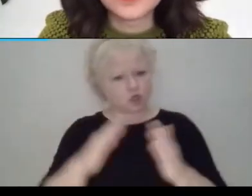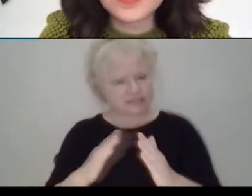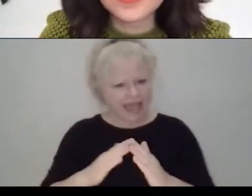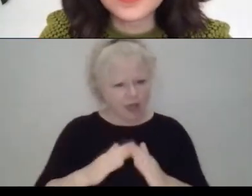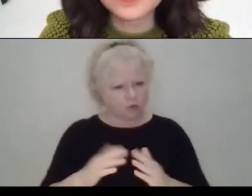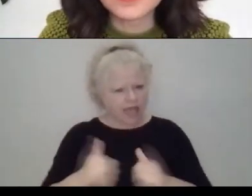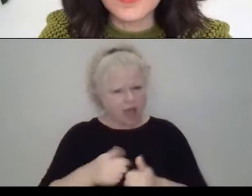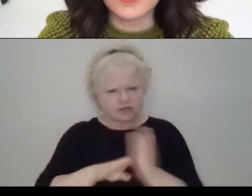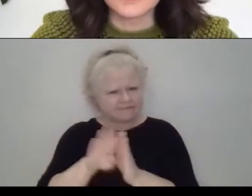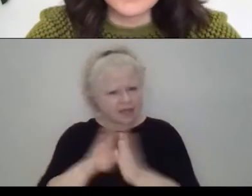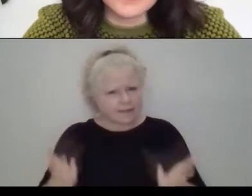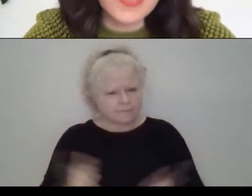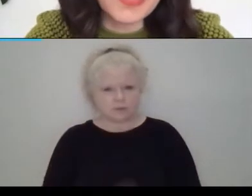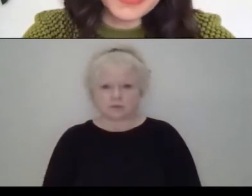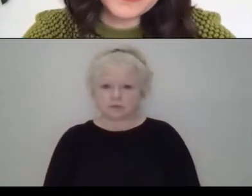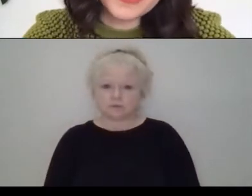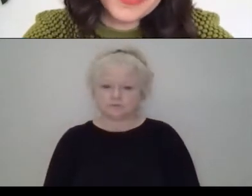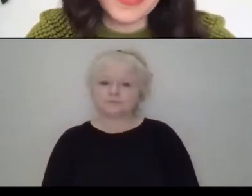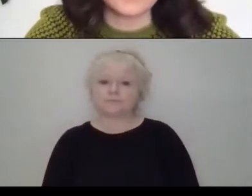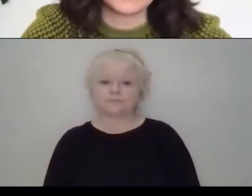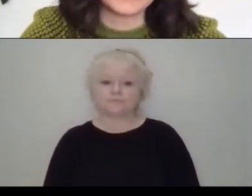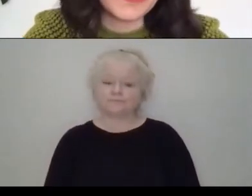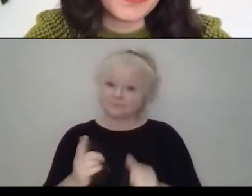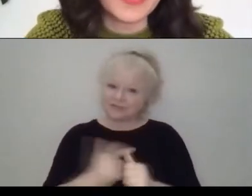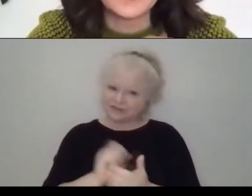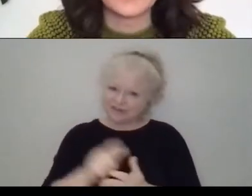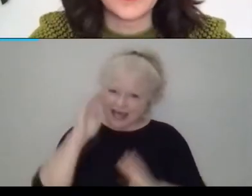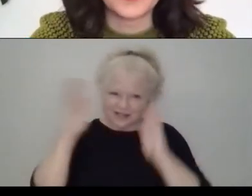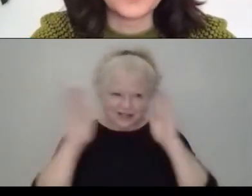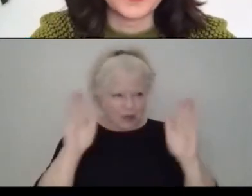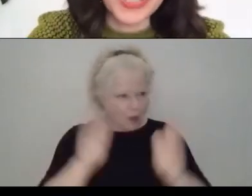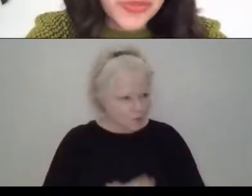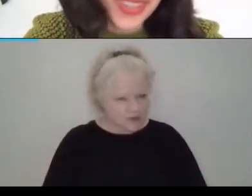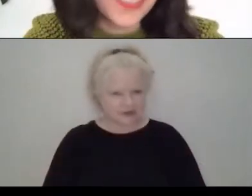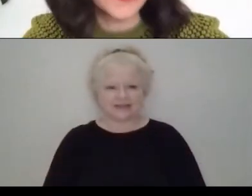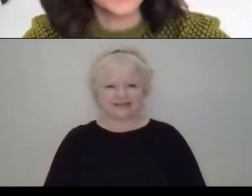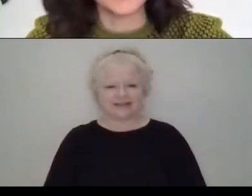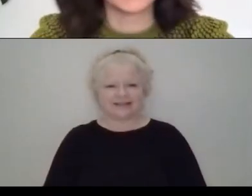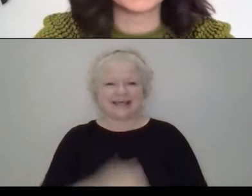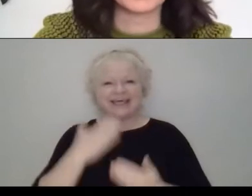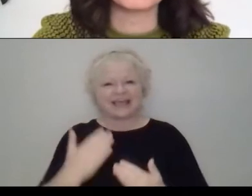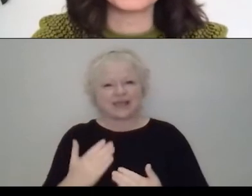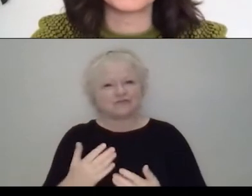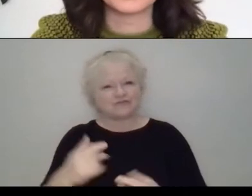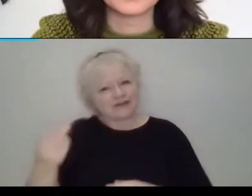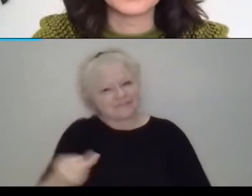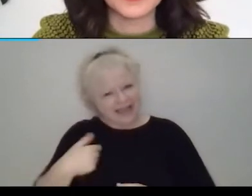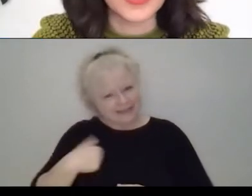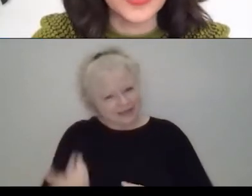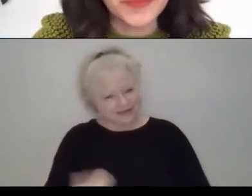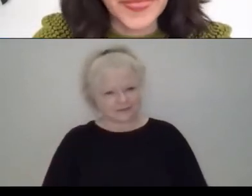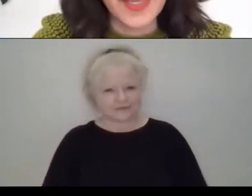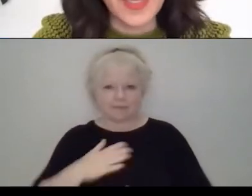developed. Uh, well, first of all, uh, hello everybody. Thank you very much for the invitation. I am happy to be